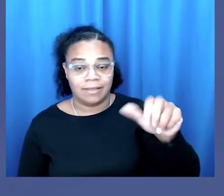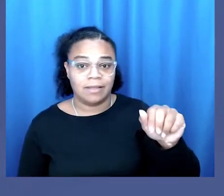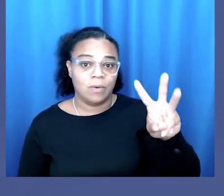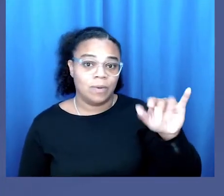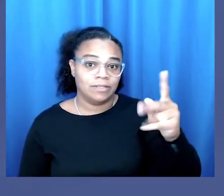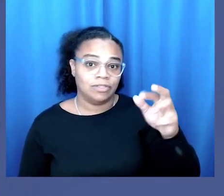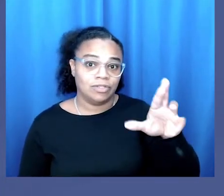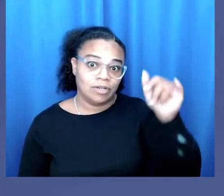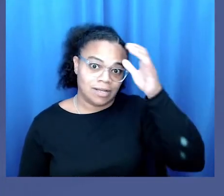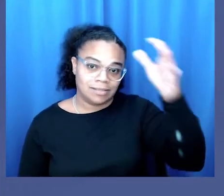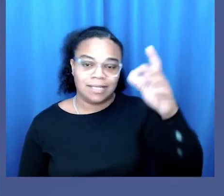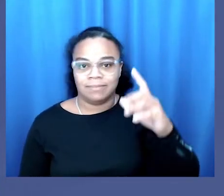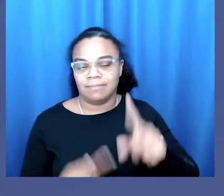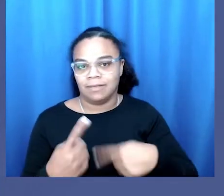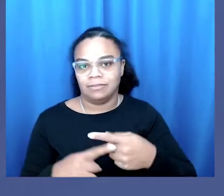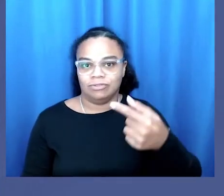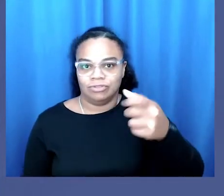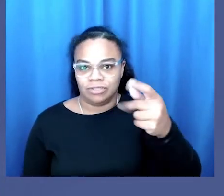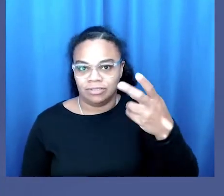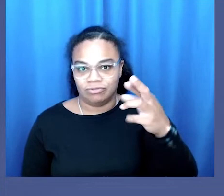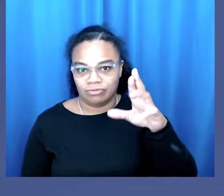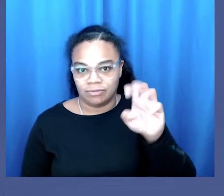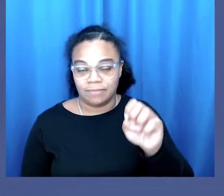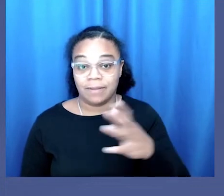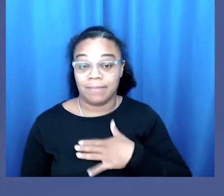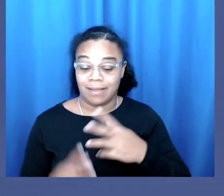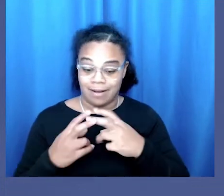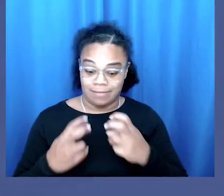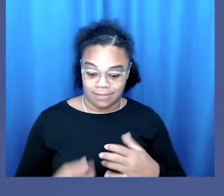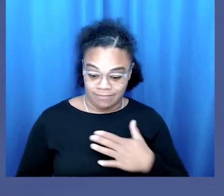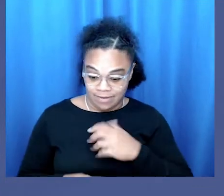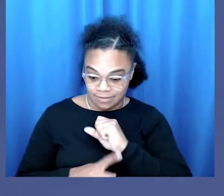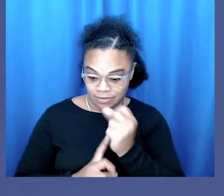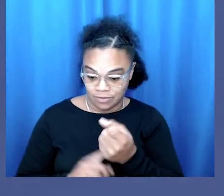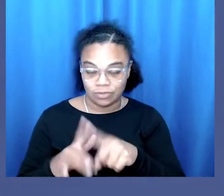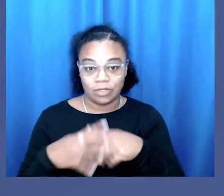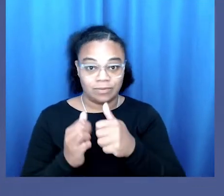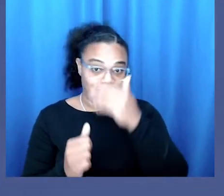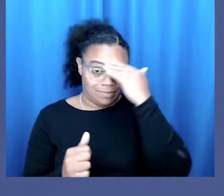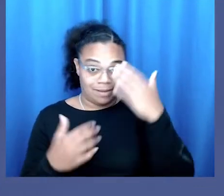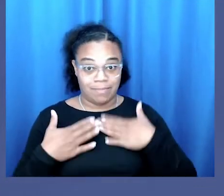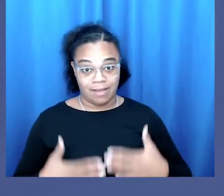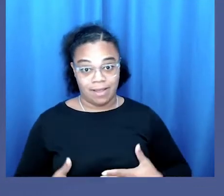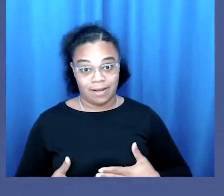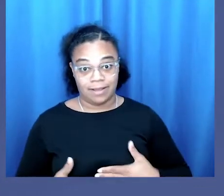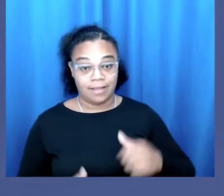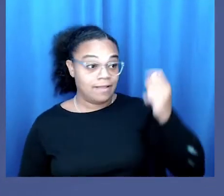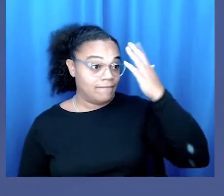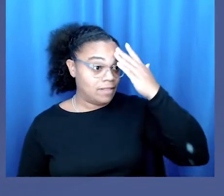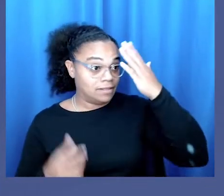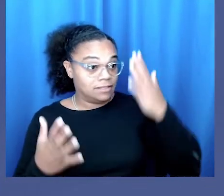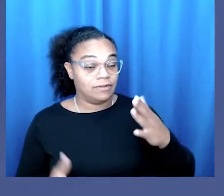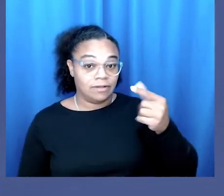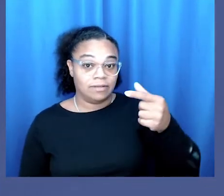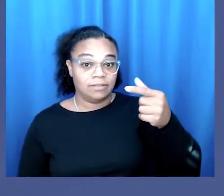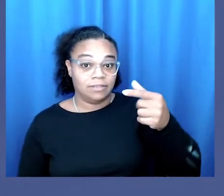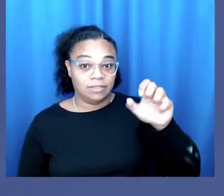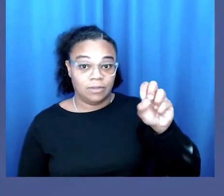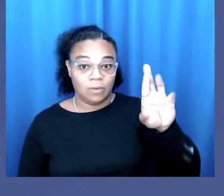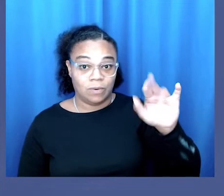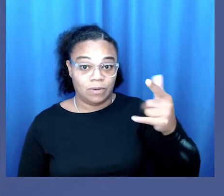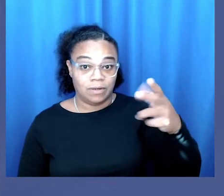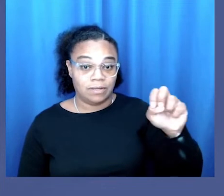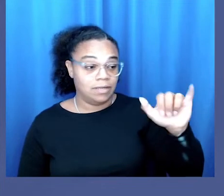conceptualization of genre. My analysis of my own condition begins with the black body, which in the words of philosopher George